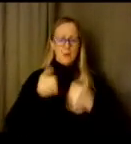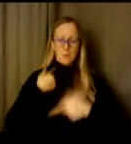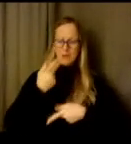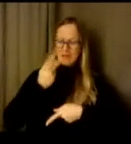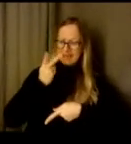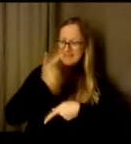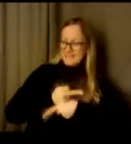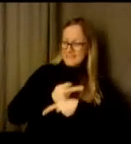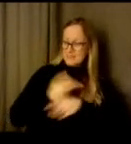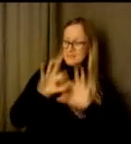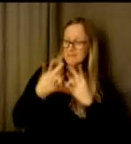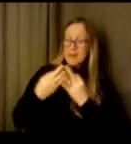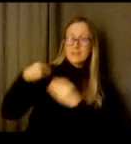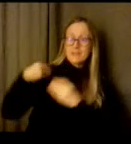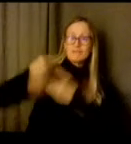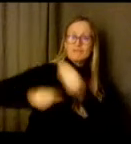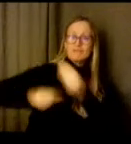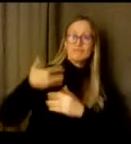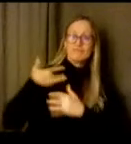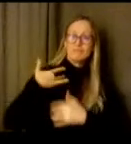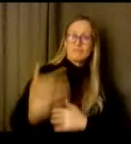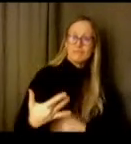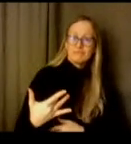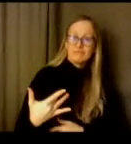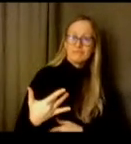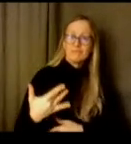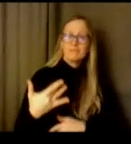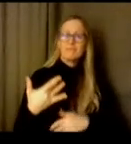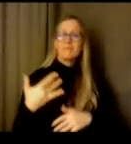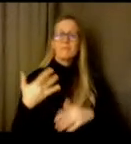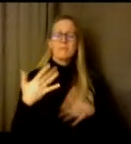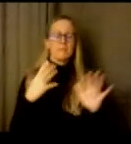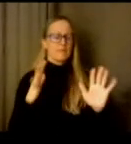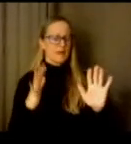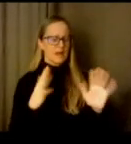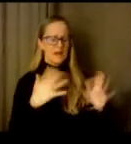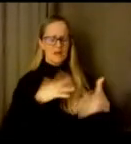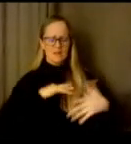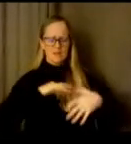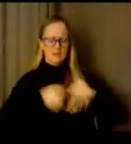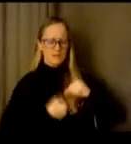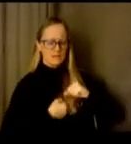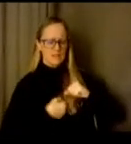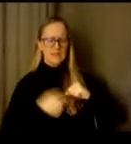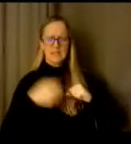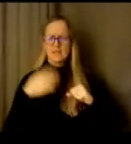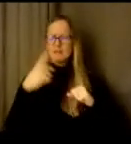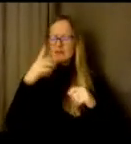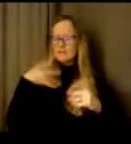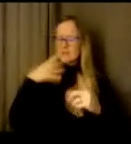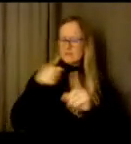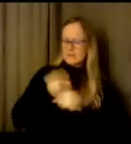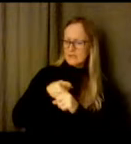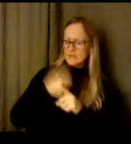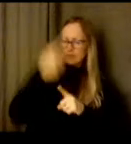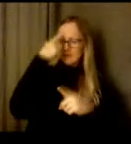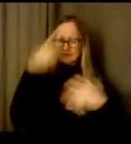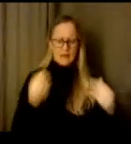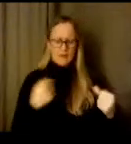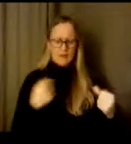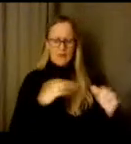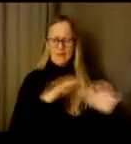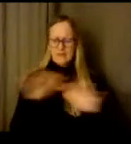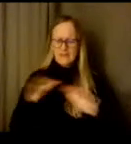impacted from mental health needs, or we may be grieving the loss of our loved ones. If we don't care for